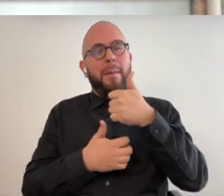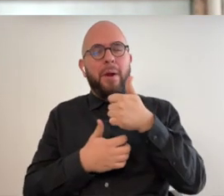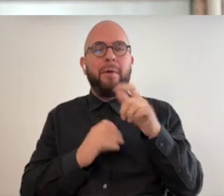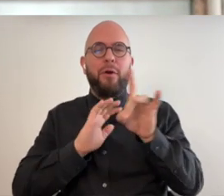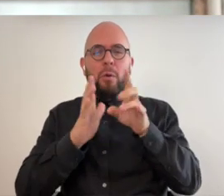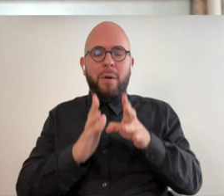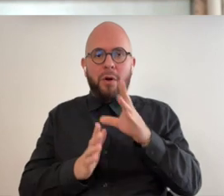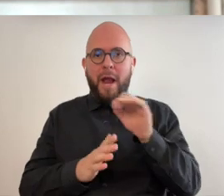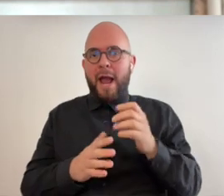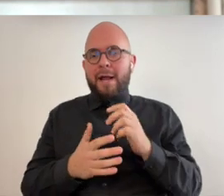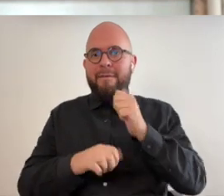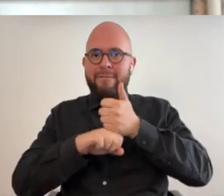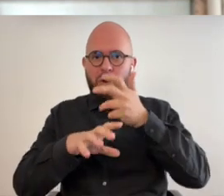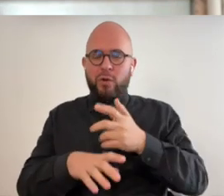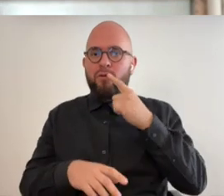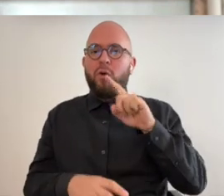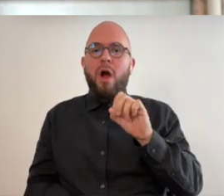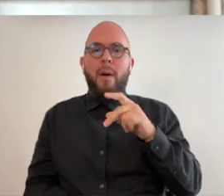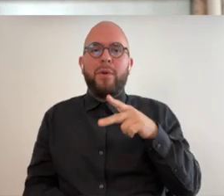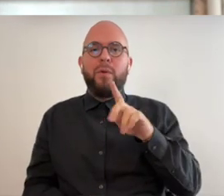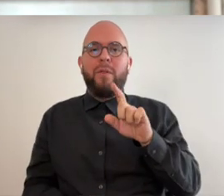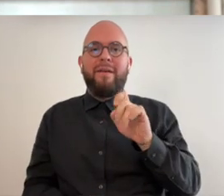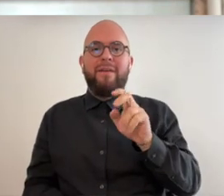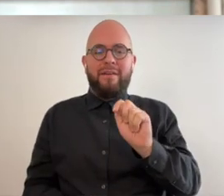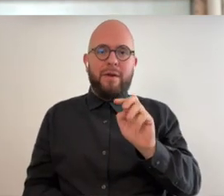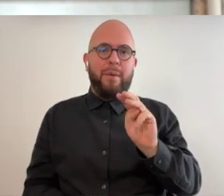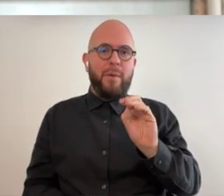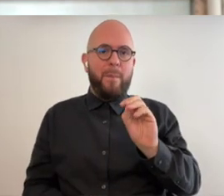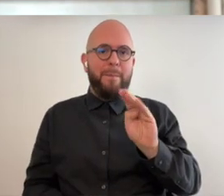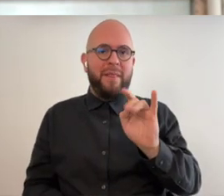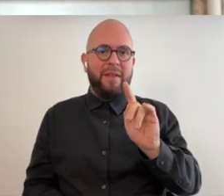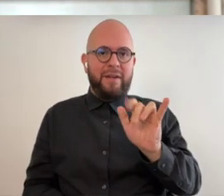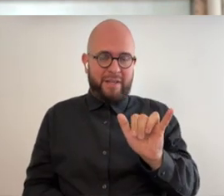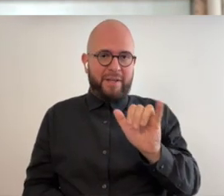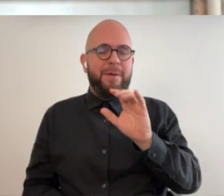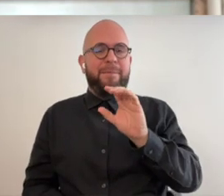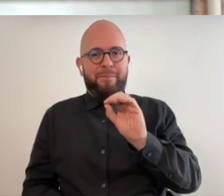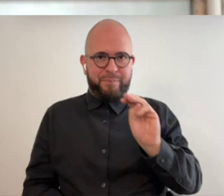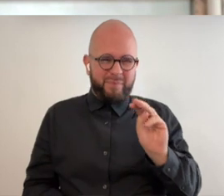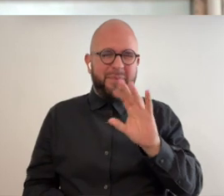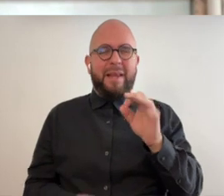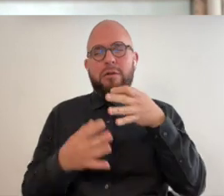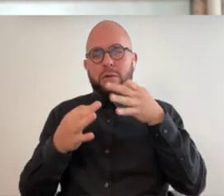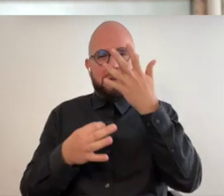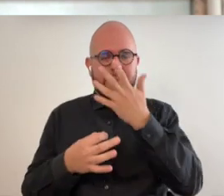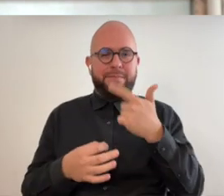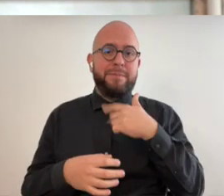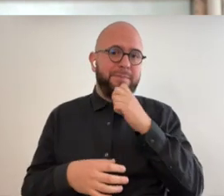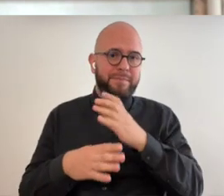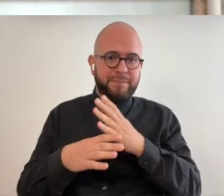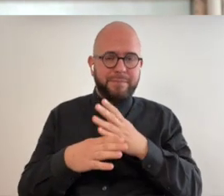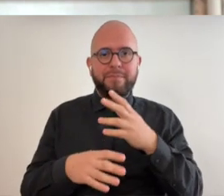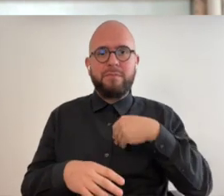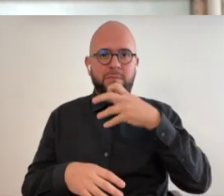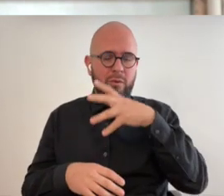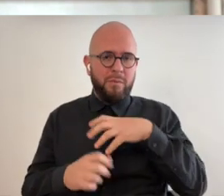primary curator and founder of opulent mobility and for description purposes i am a middle-aged caucasian woman with brown